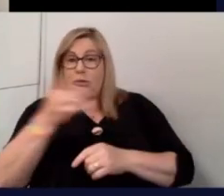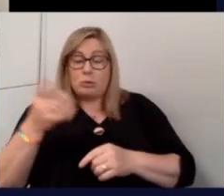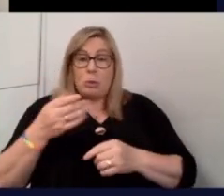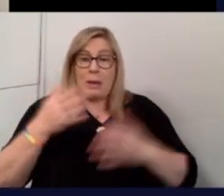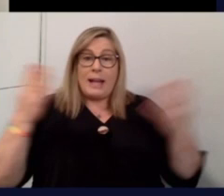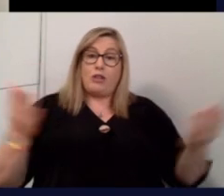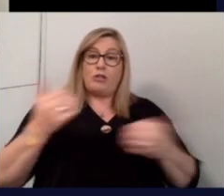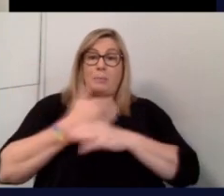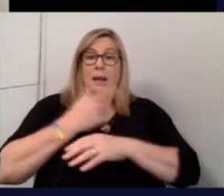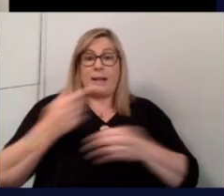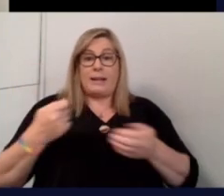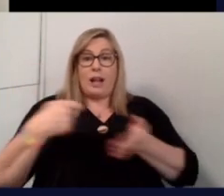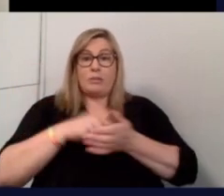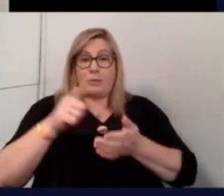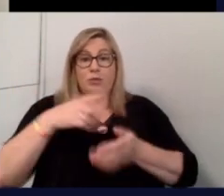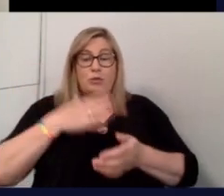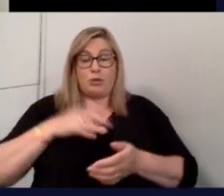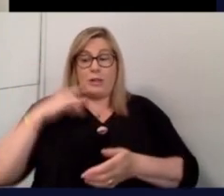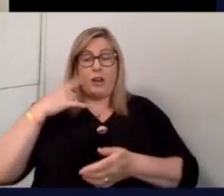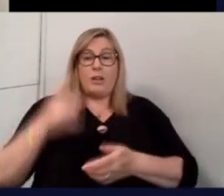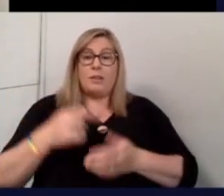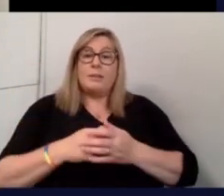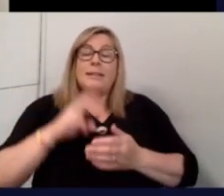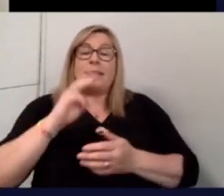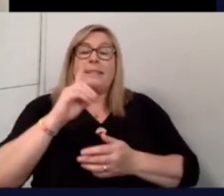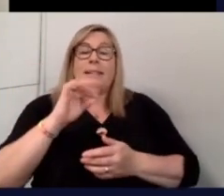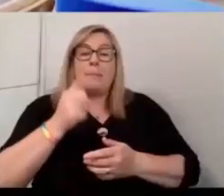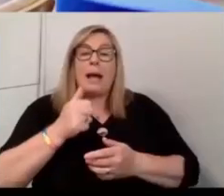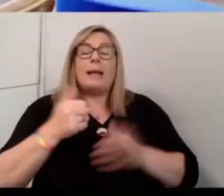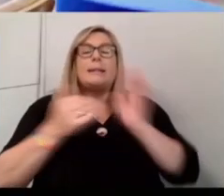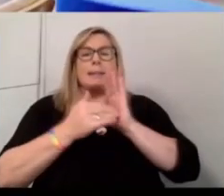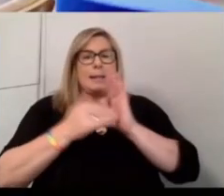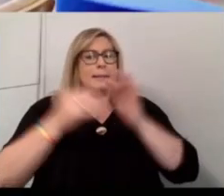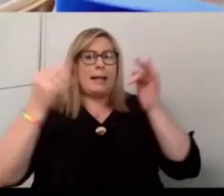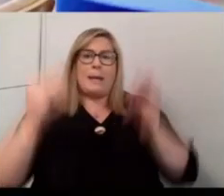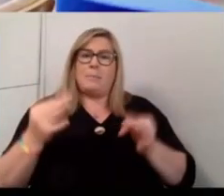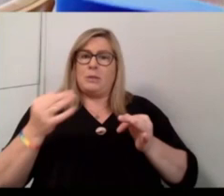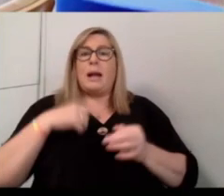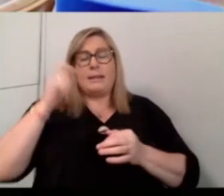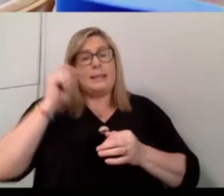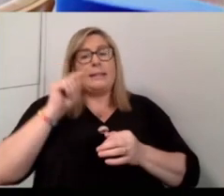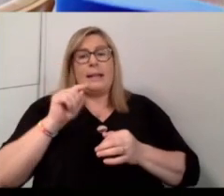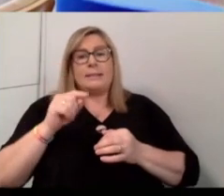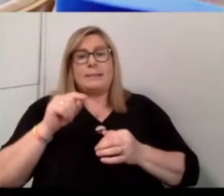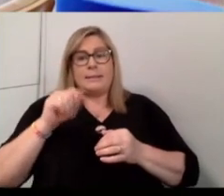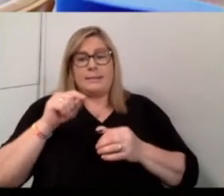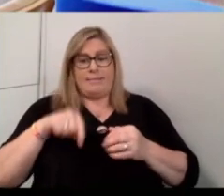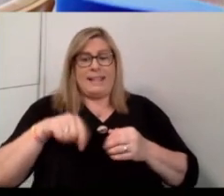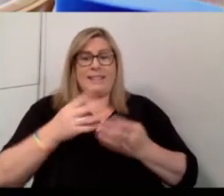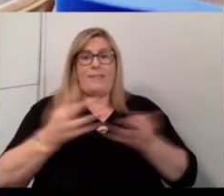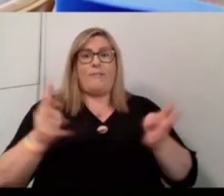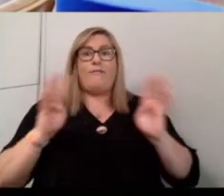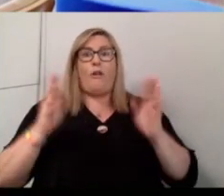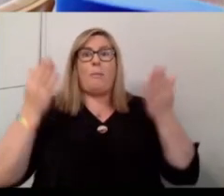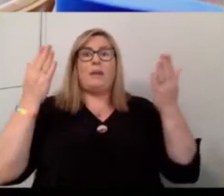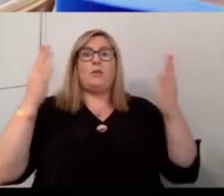you've just heard. Deepa. Yeah, absolutely. I I think that's the, I suppose this forum has highlighted the